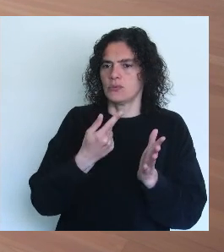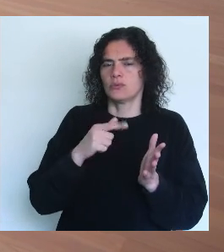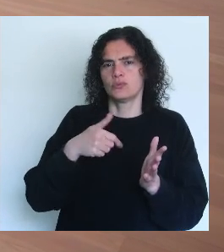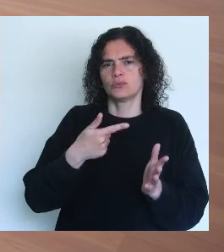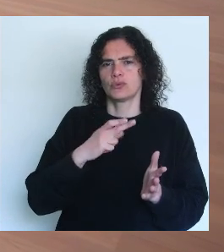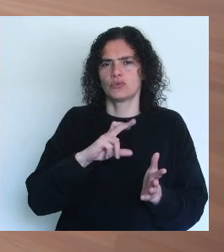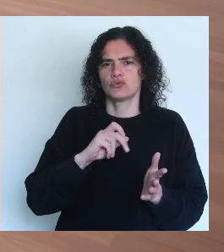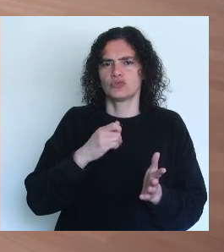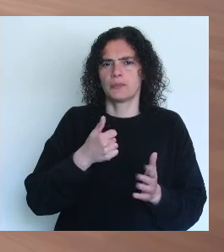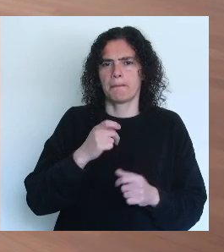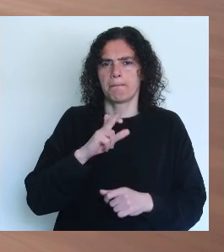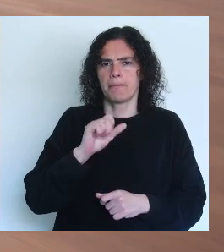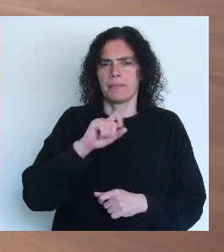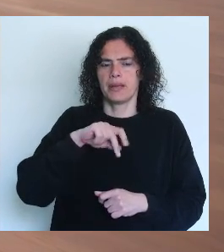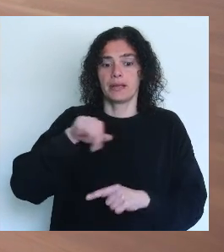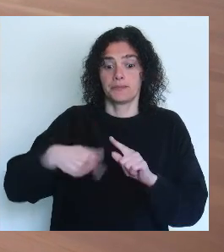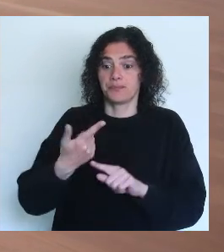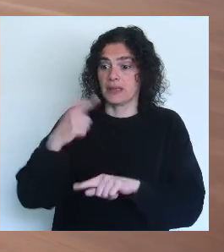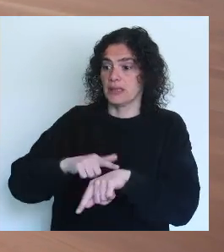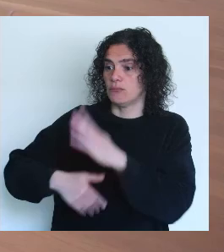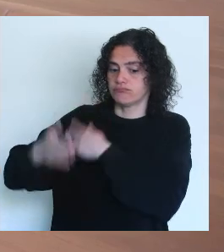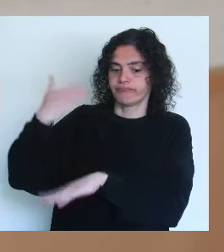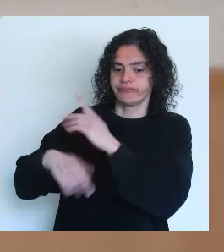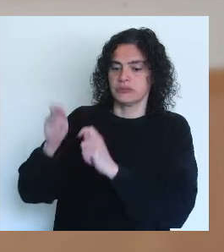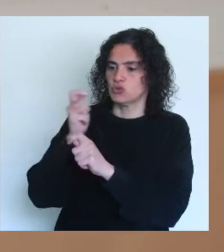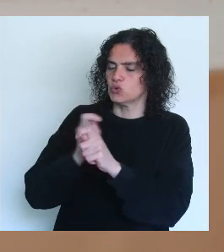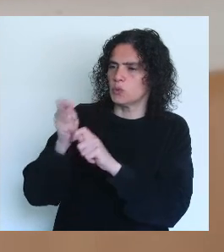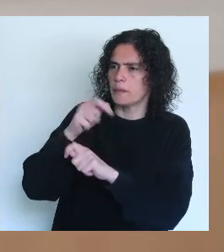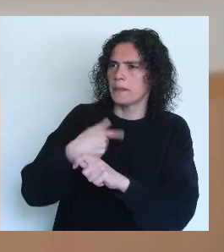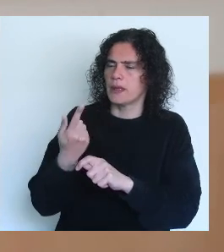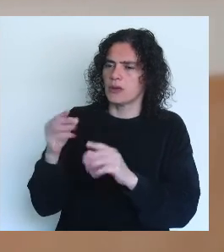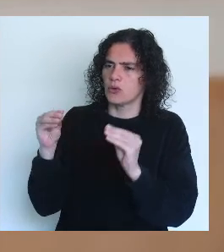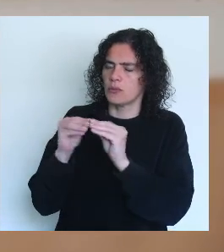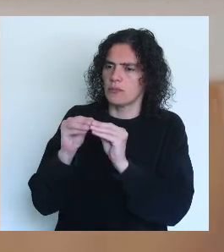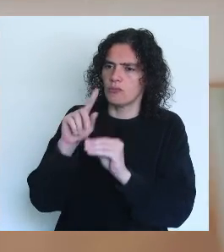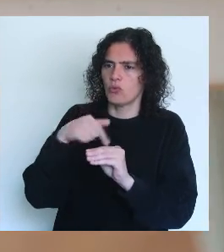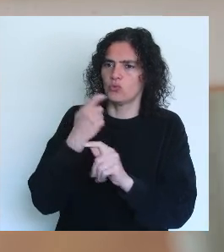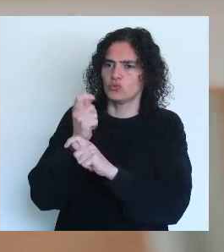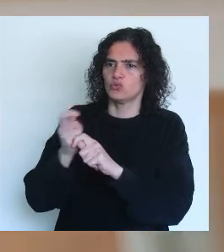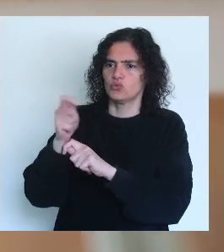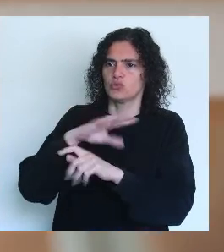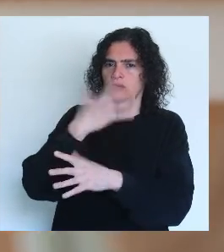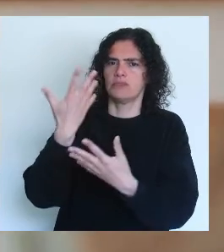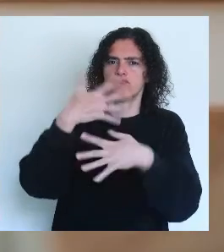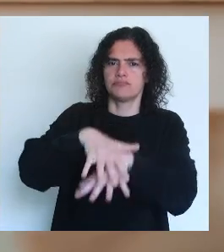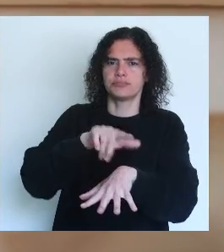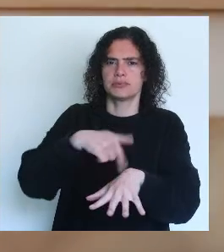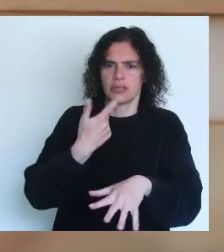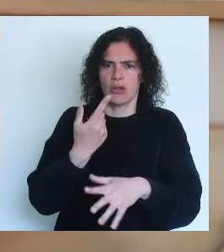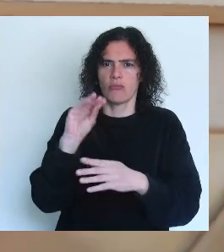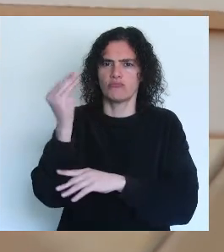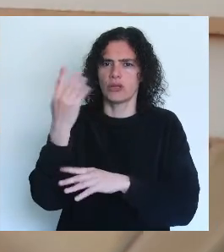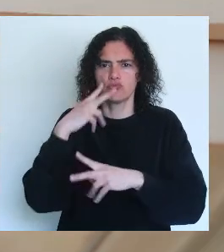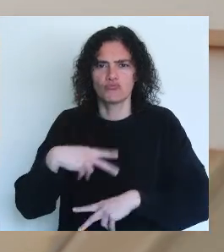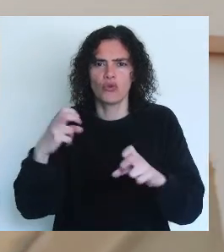Robert Rauschenberg who was known at the time to do this sculpture, this combined the sculpture integrating found